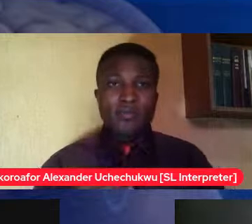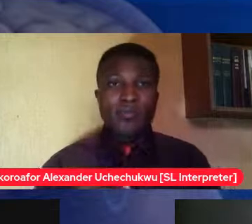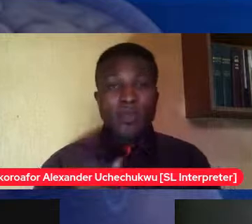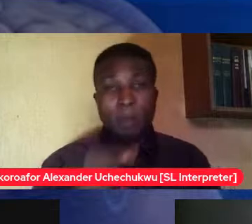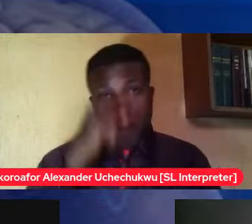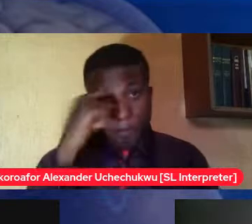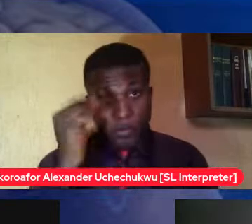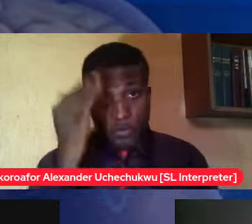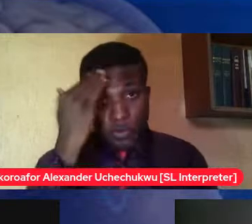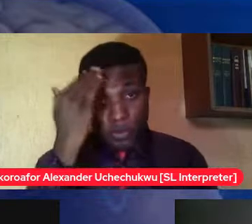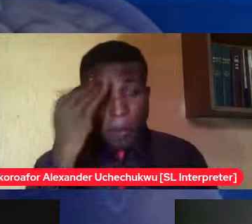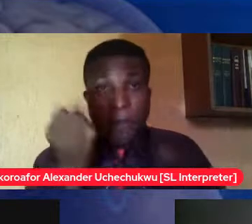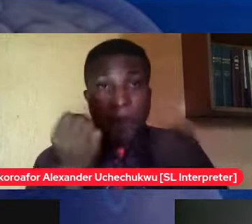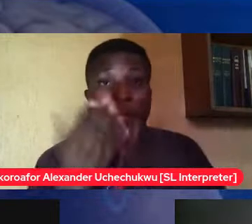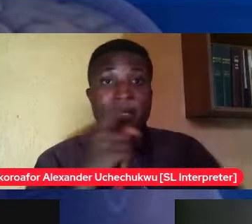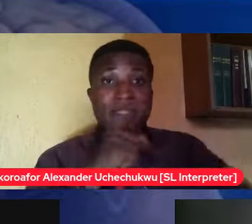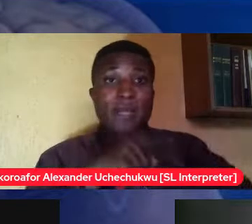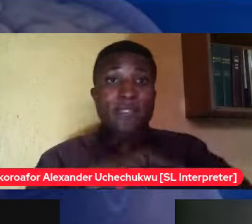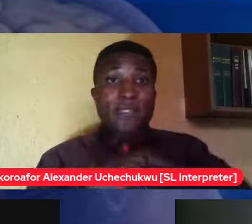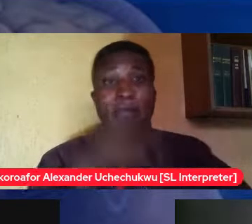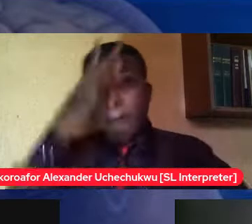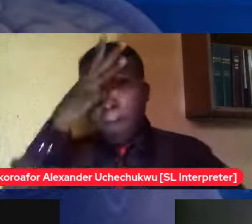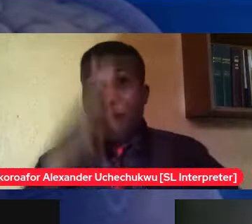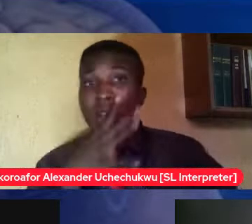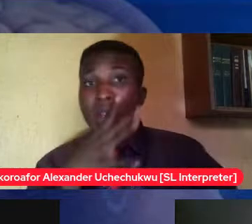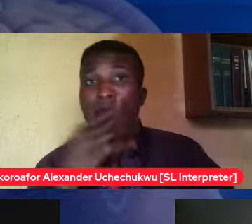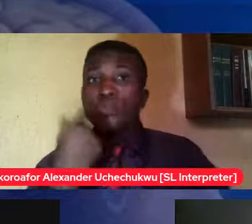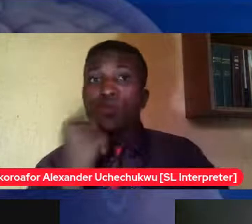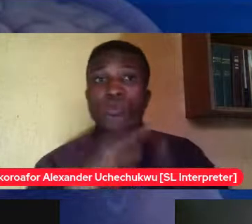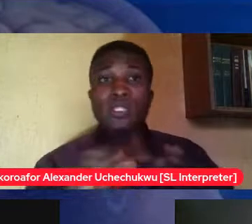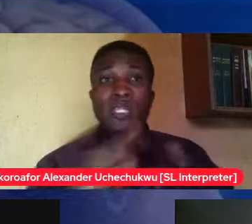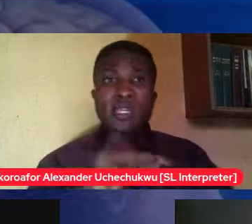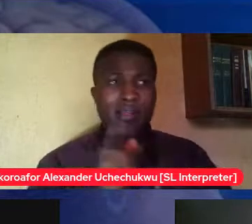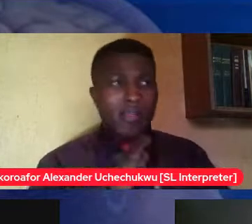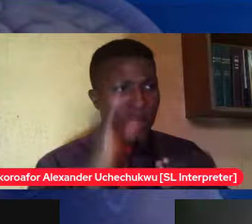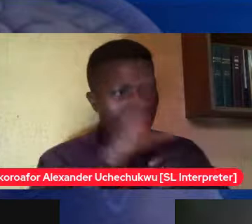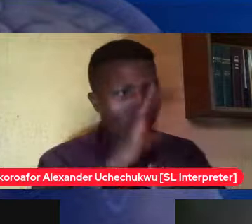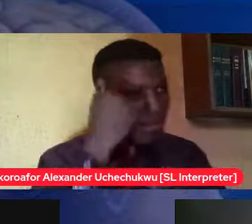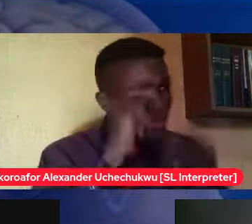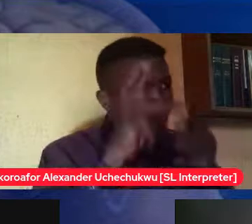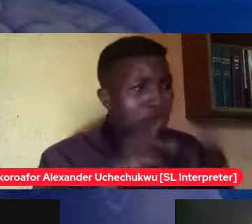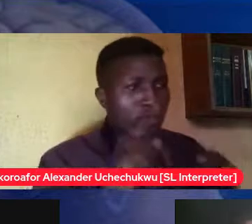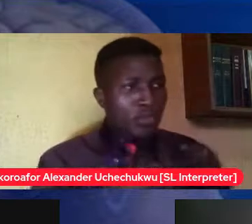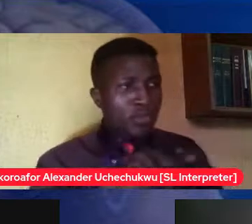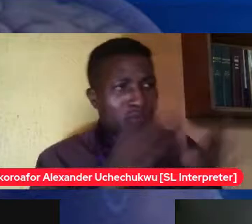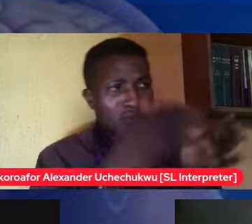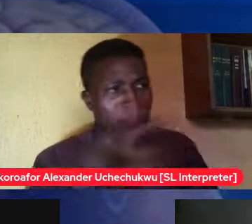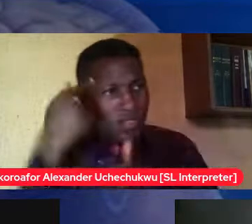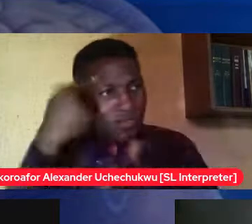parents who say i'm looking for somebody to arrange a marriage for my child is basically i'm looking for a caregiver